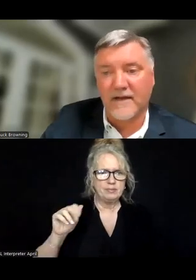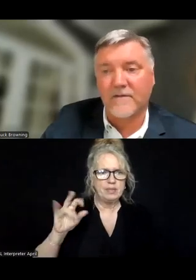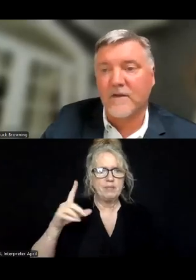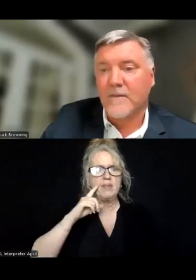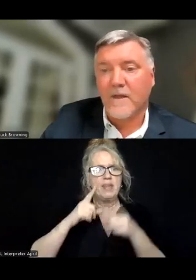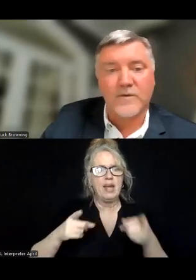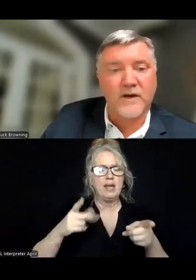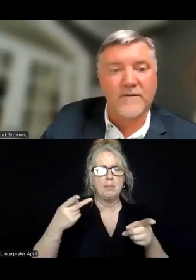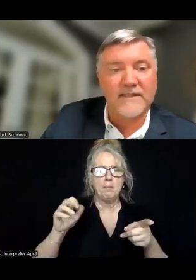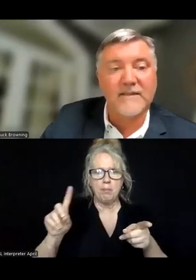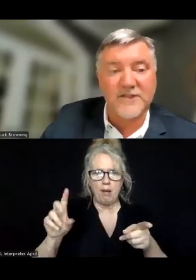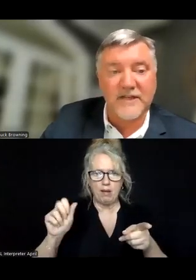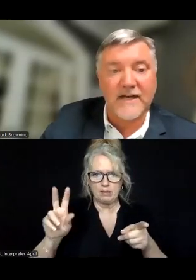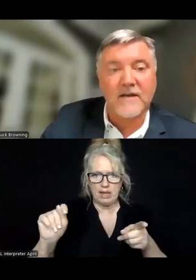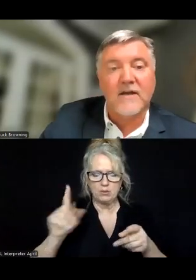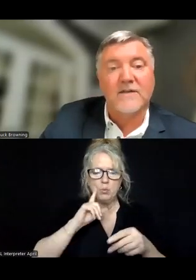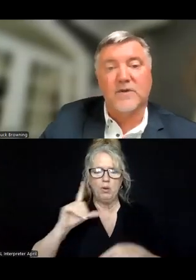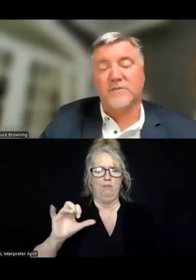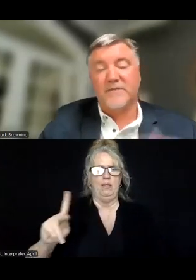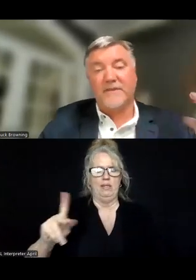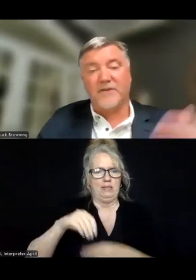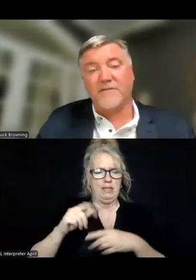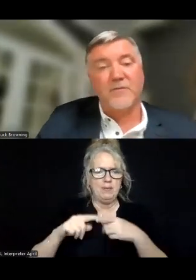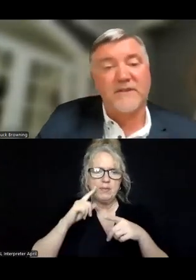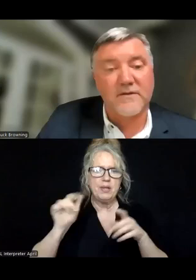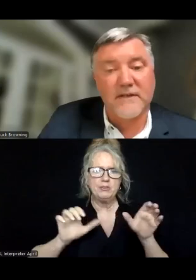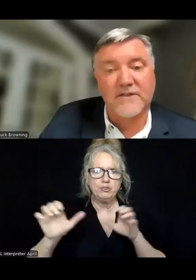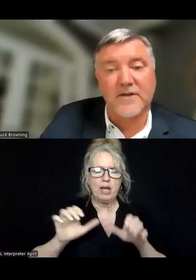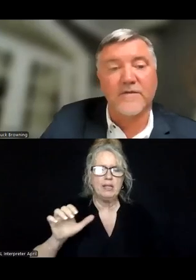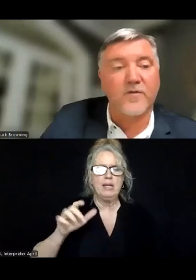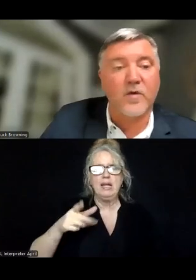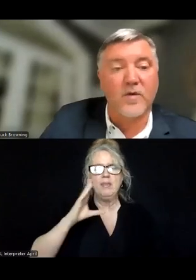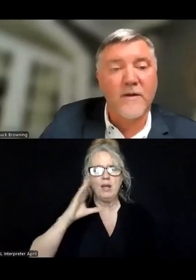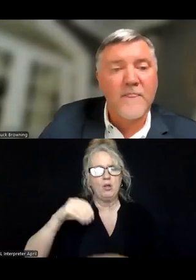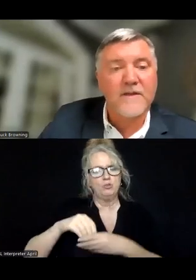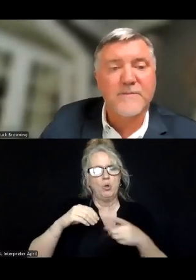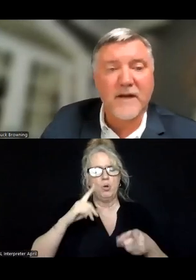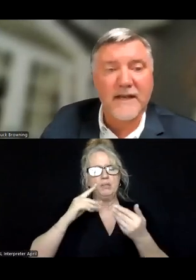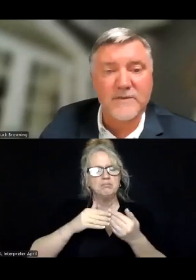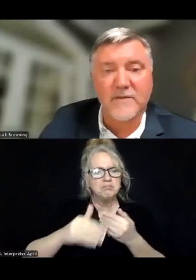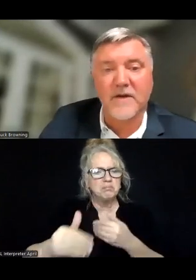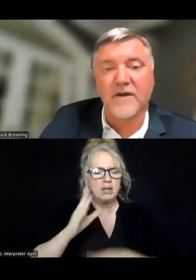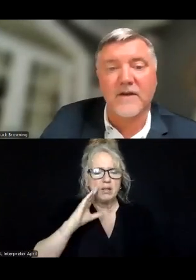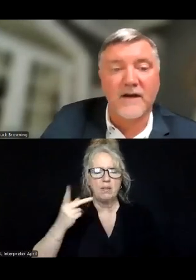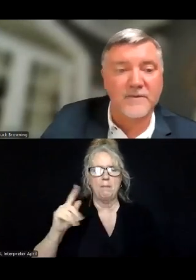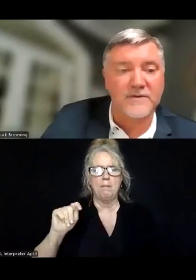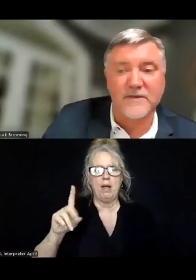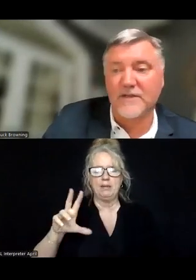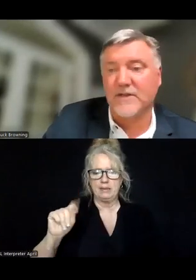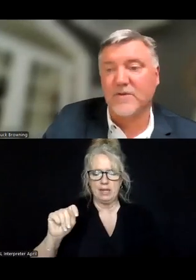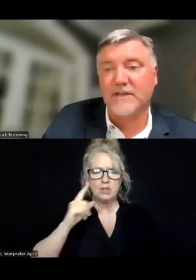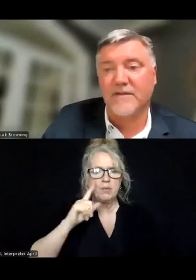podcast, which will have a link in the chat, as well as will be featured in the view material section. This podcast was in the American